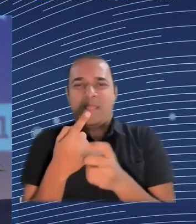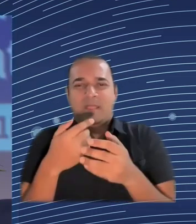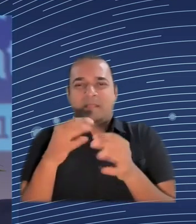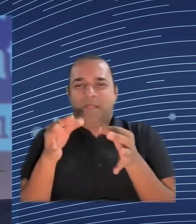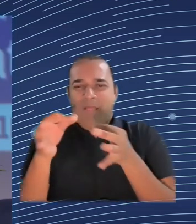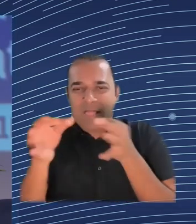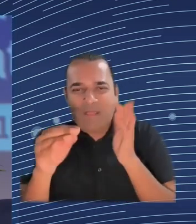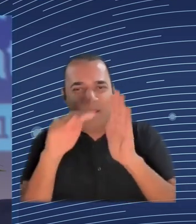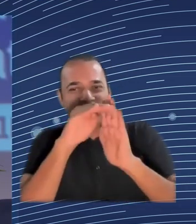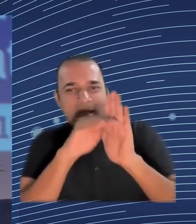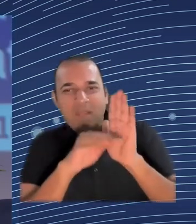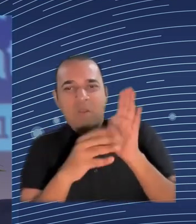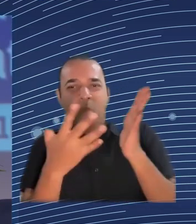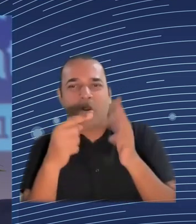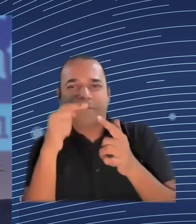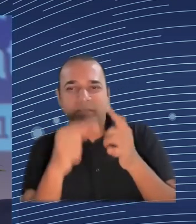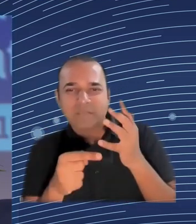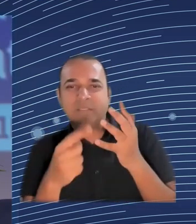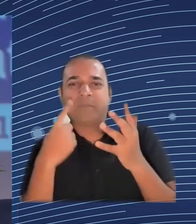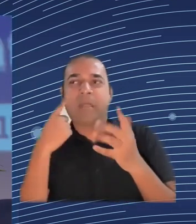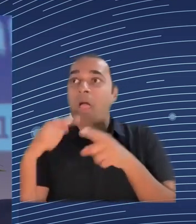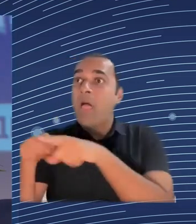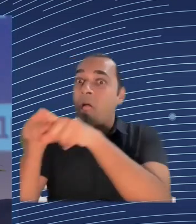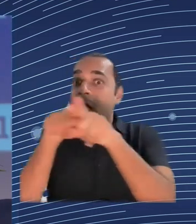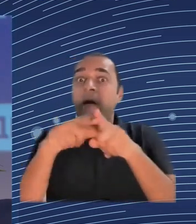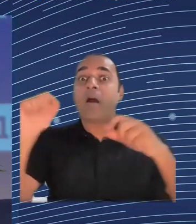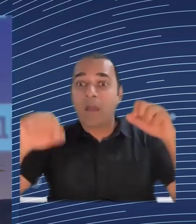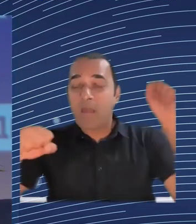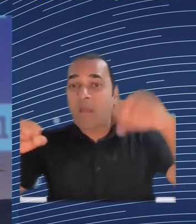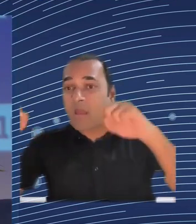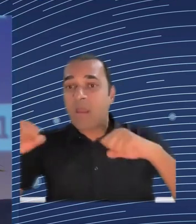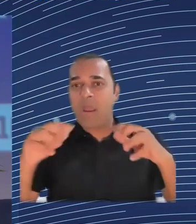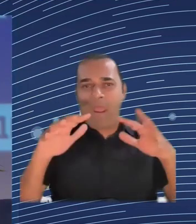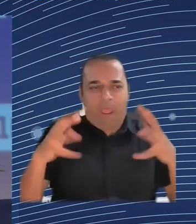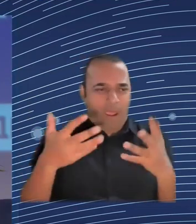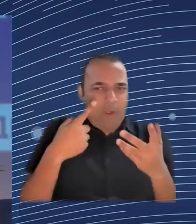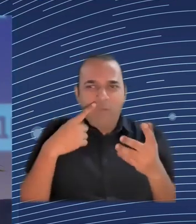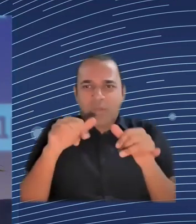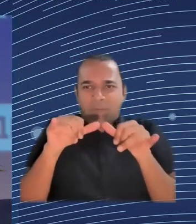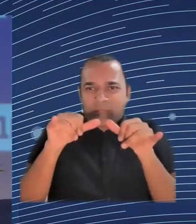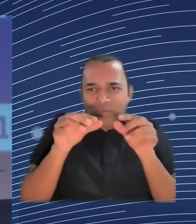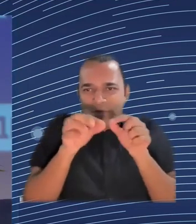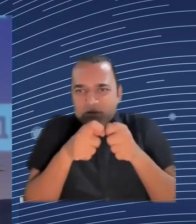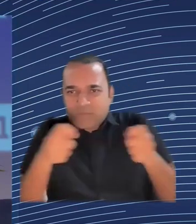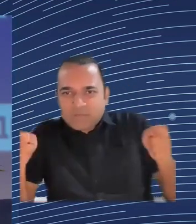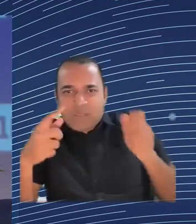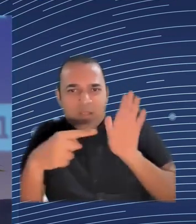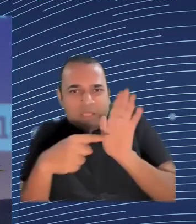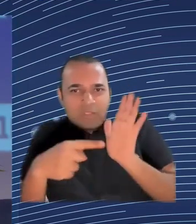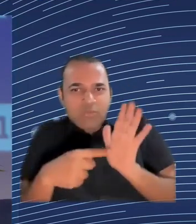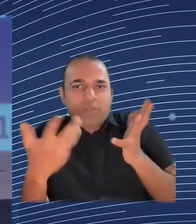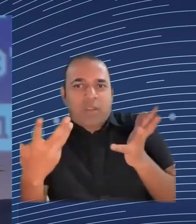so much recently often used. Nevertheless, we are all